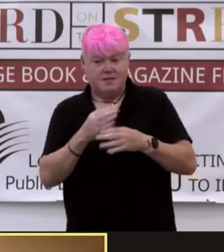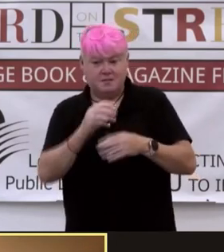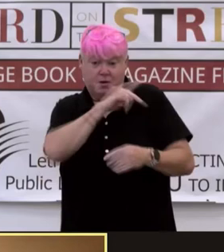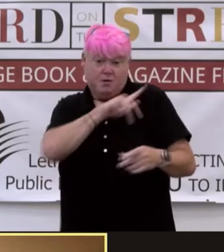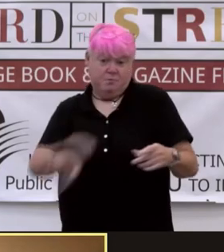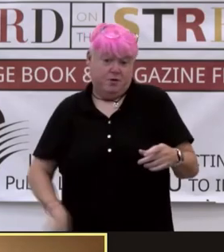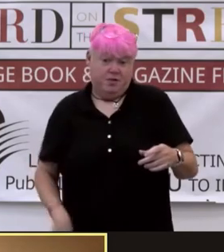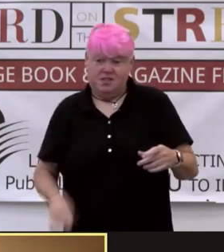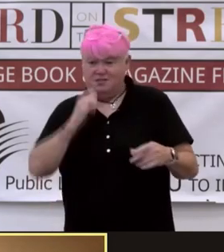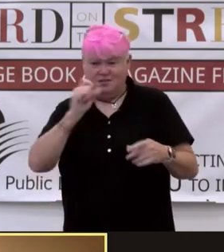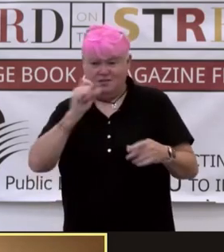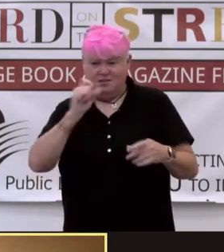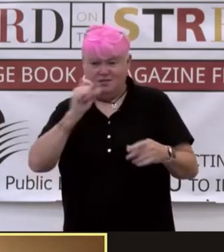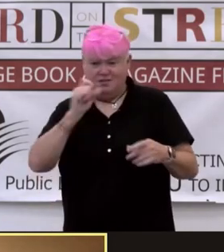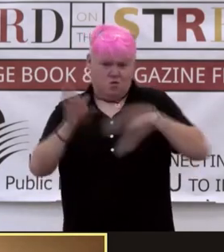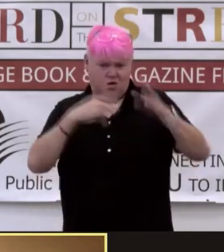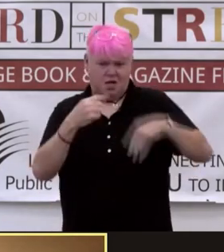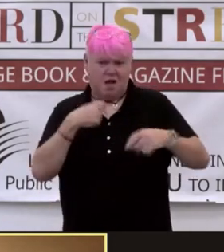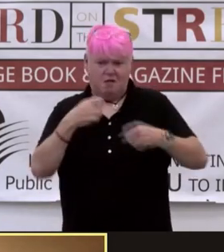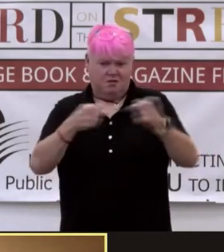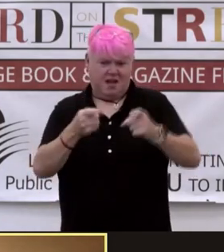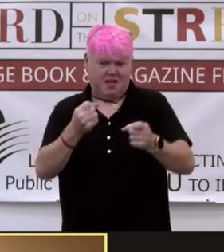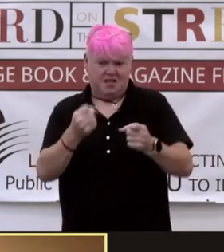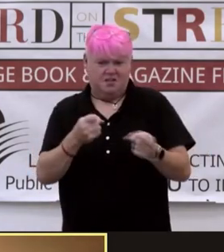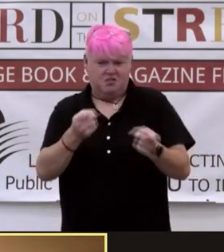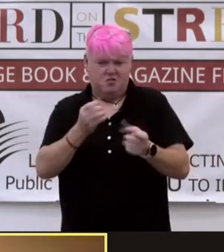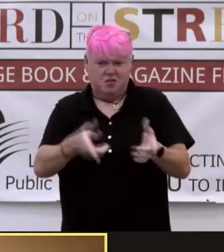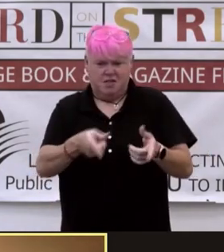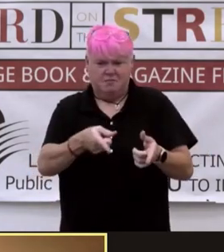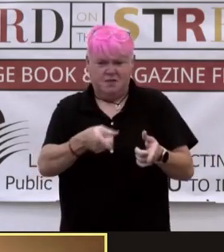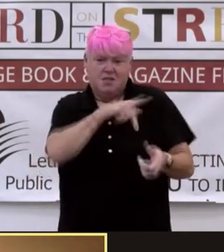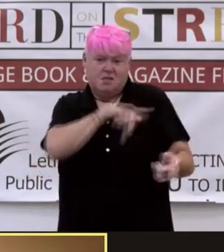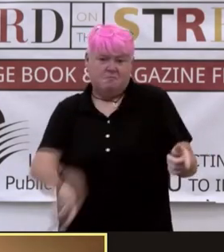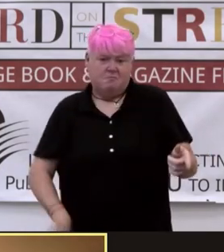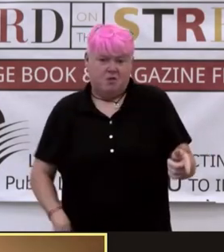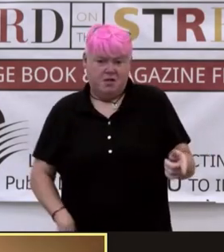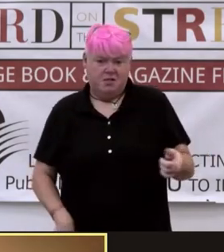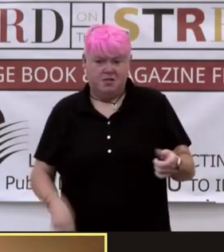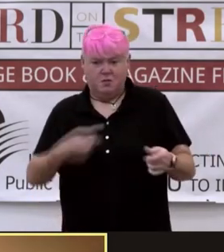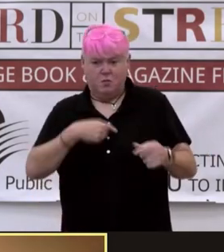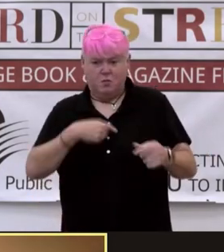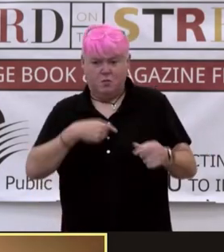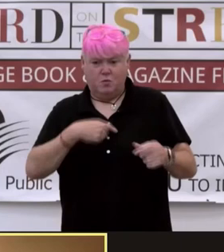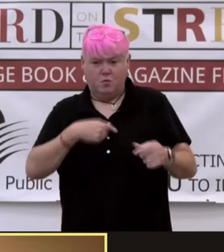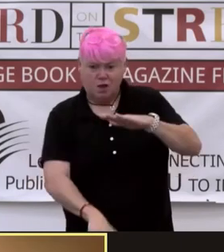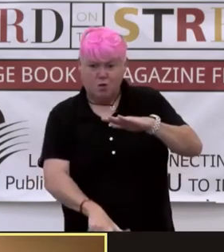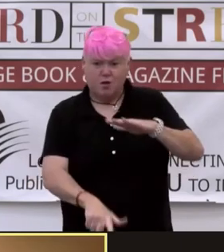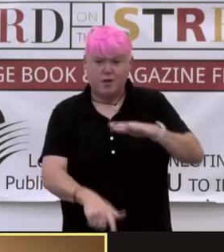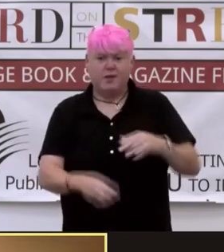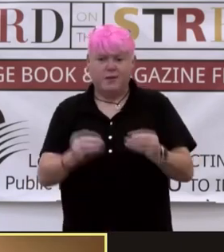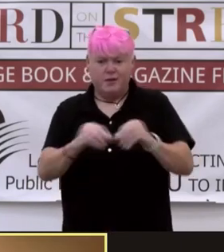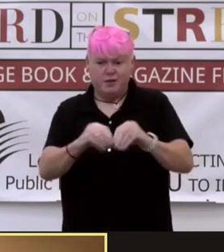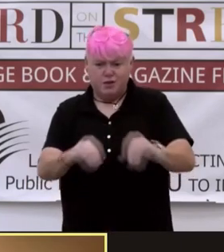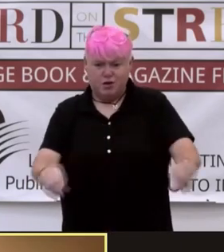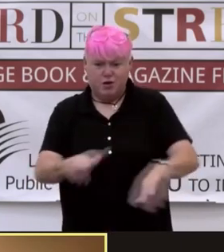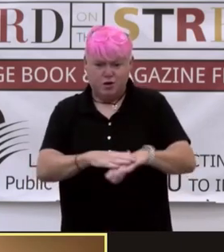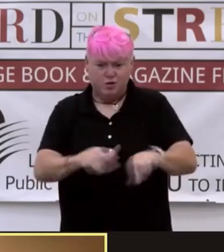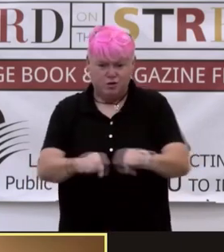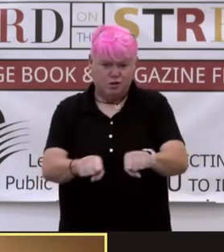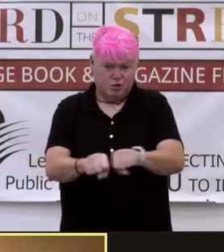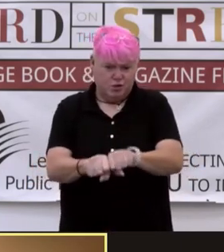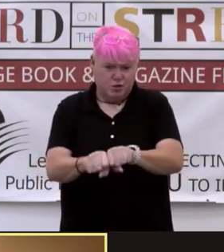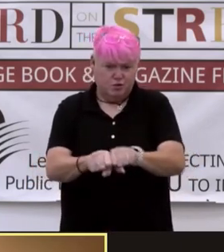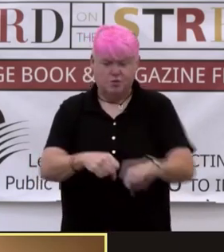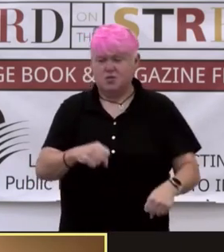worry. I would have handled him. How? He's the prince. We are lower than the dirt on his shoes. Her sister refuses to see